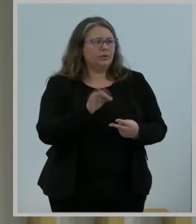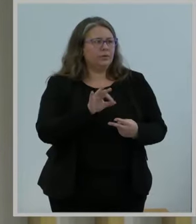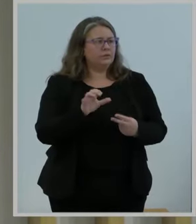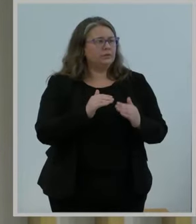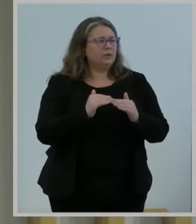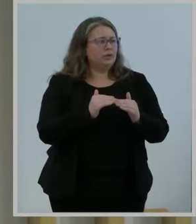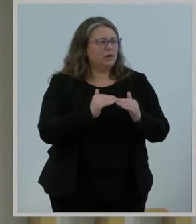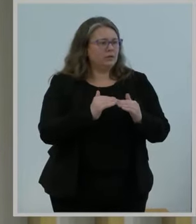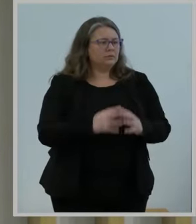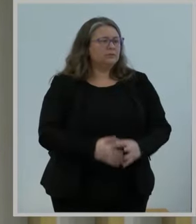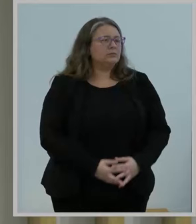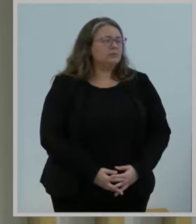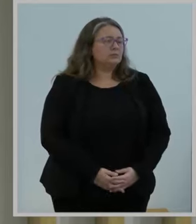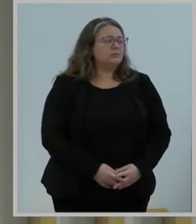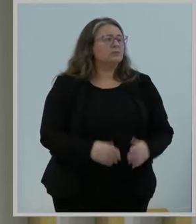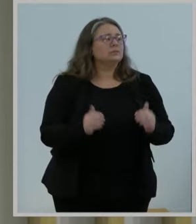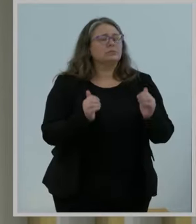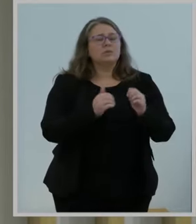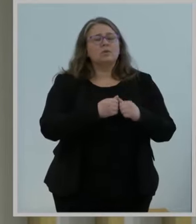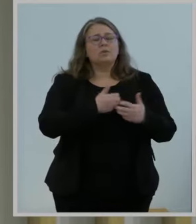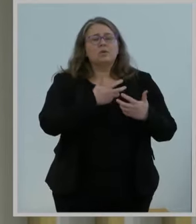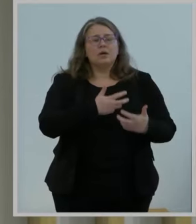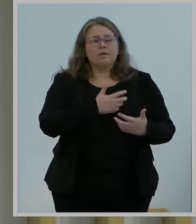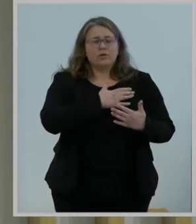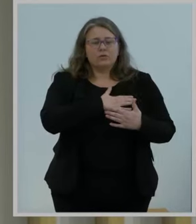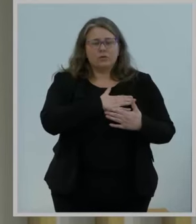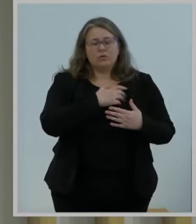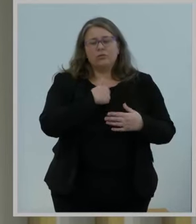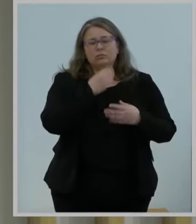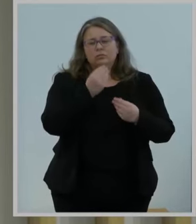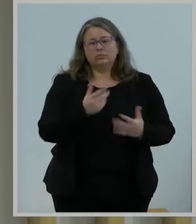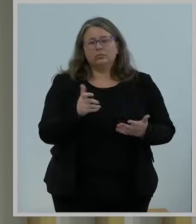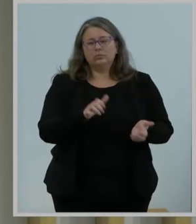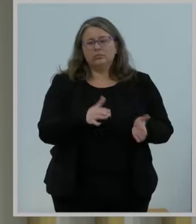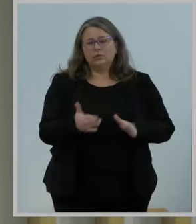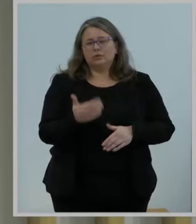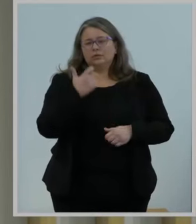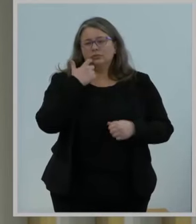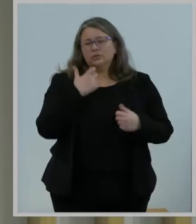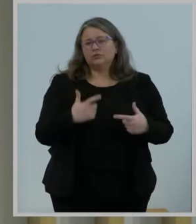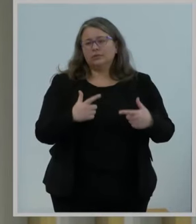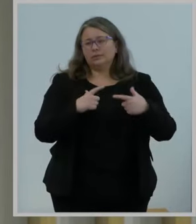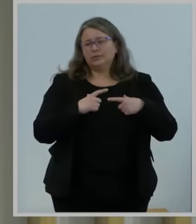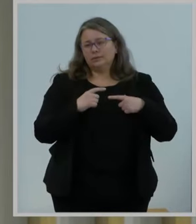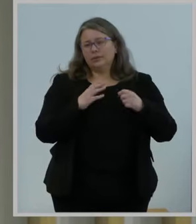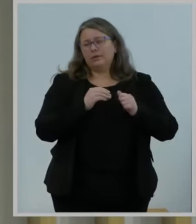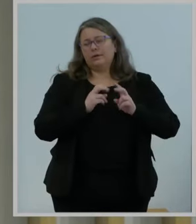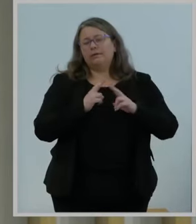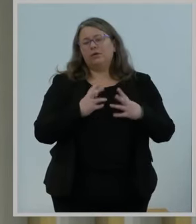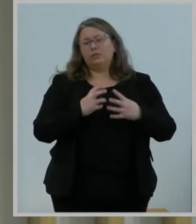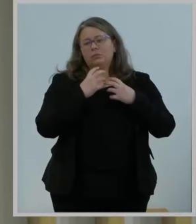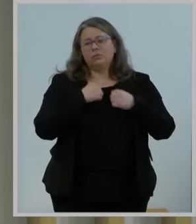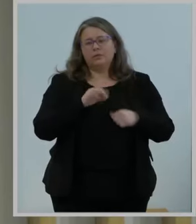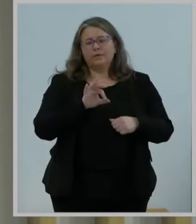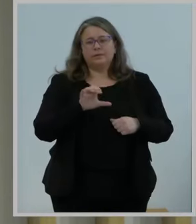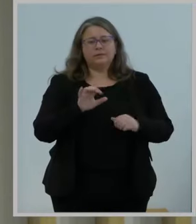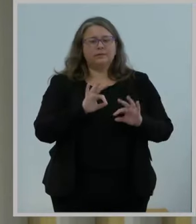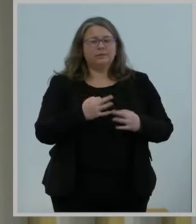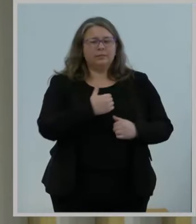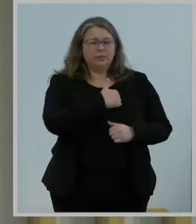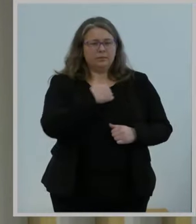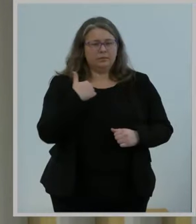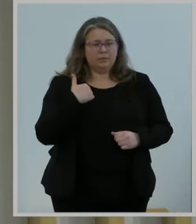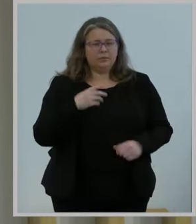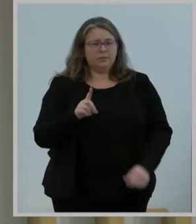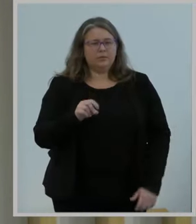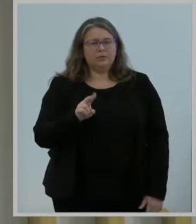It's with a heavy heart that I report the passing of a recently retired and much beloved FCC family member, and that's